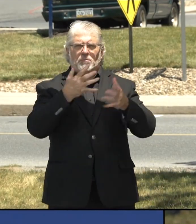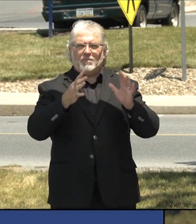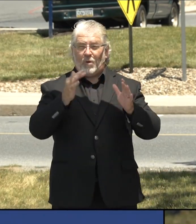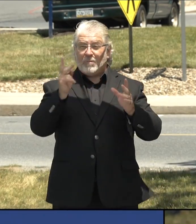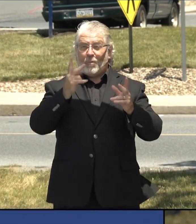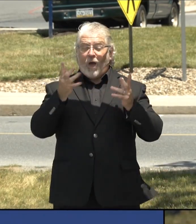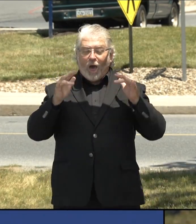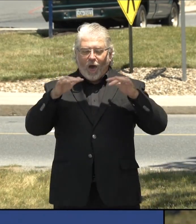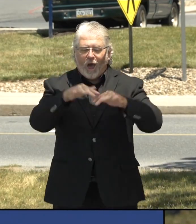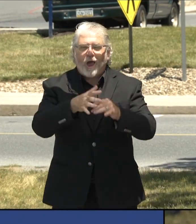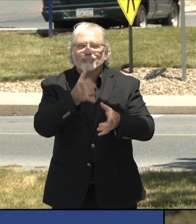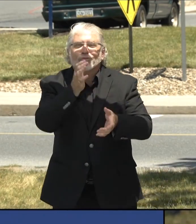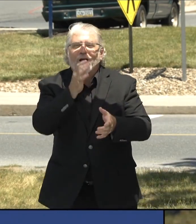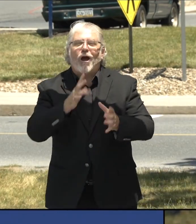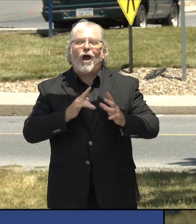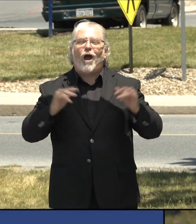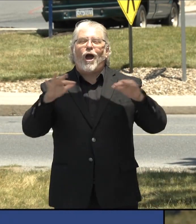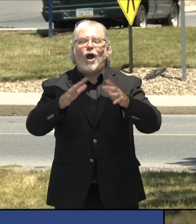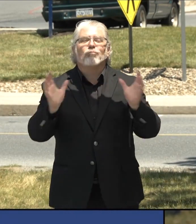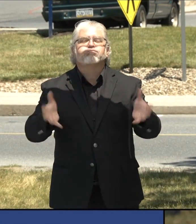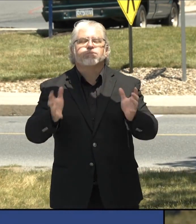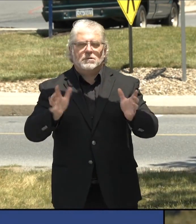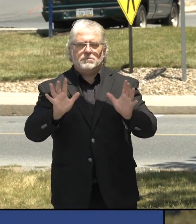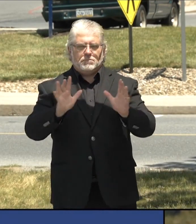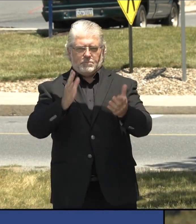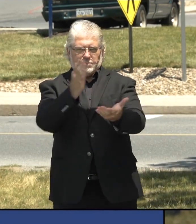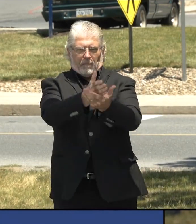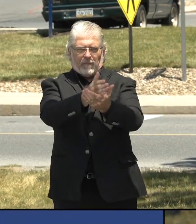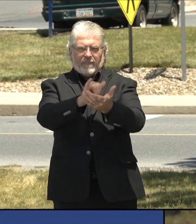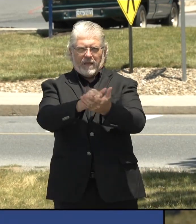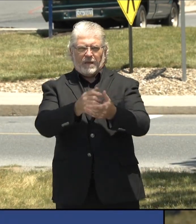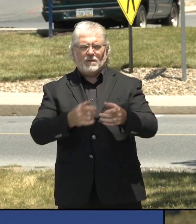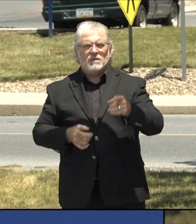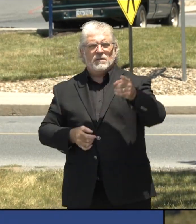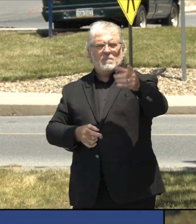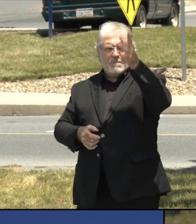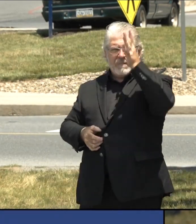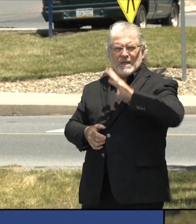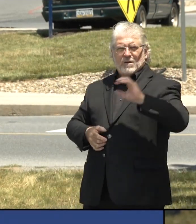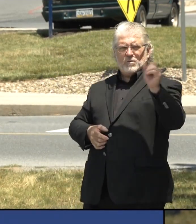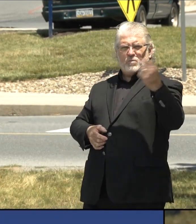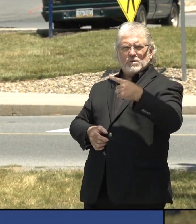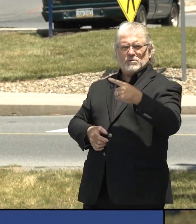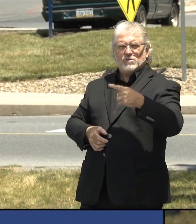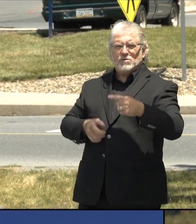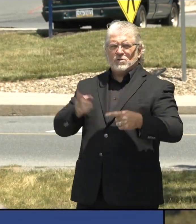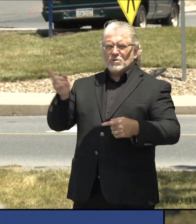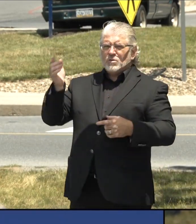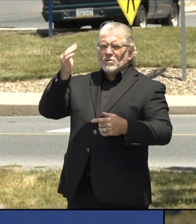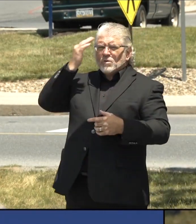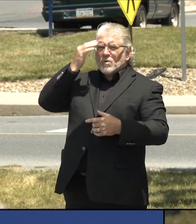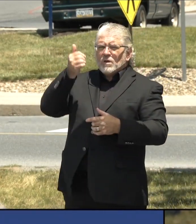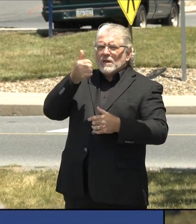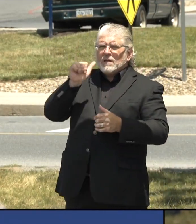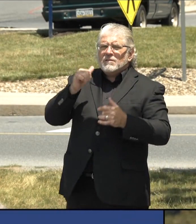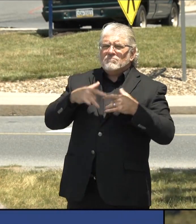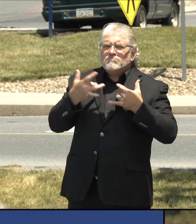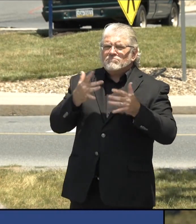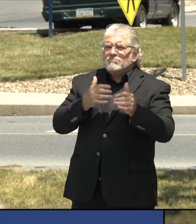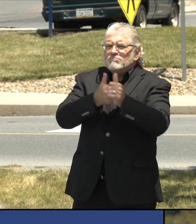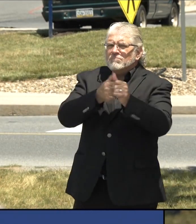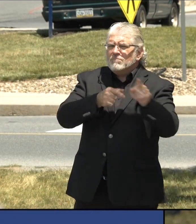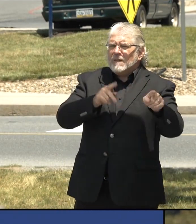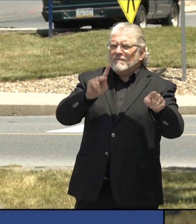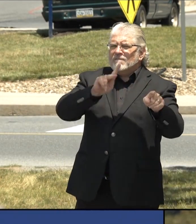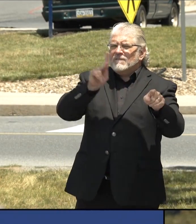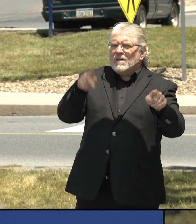Dr. Levine. Yeah. Do you, are you aware of any updates to Philadelphia's plan, uh, to enter a delayed entry into the